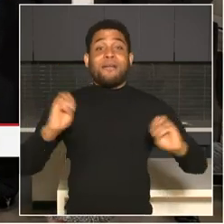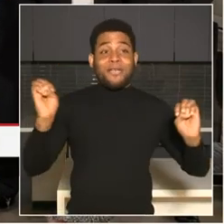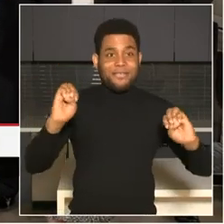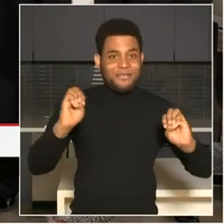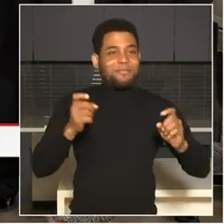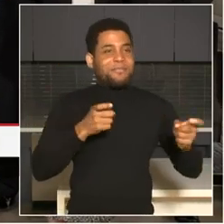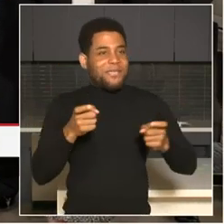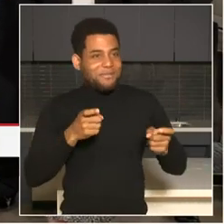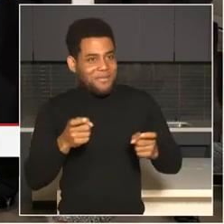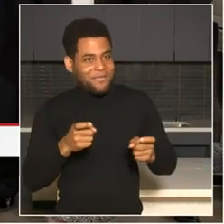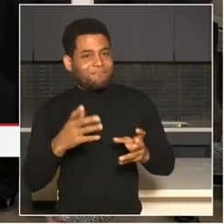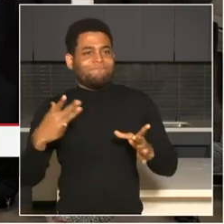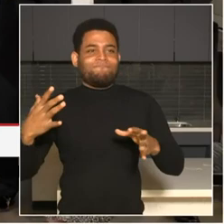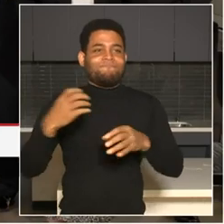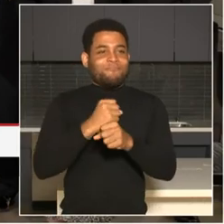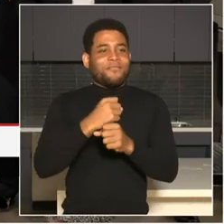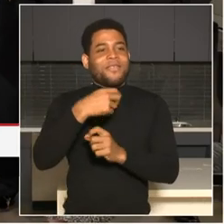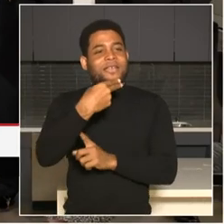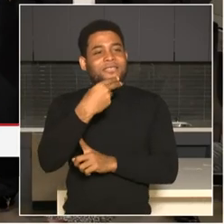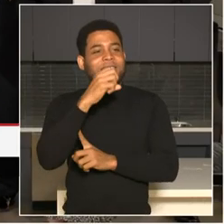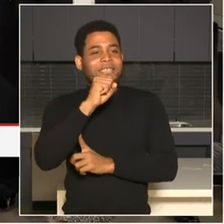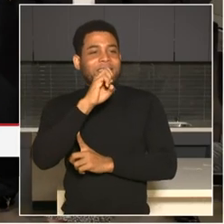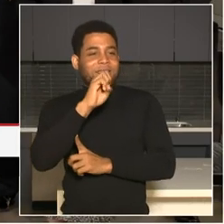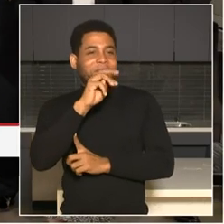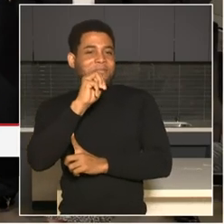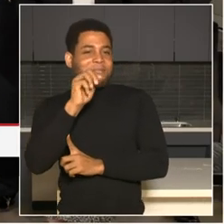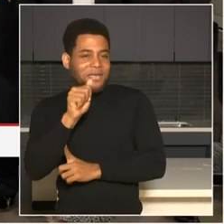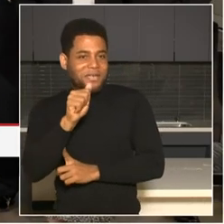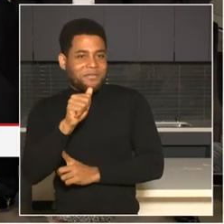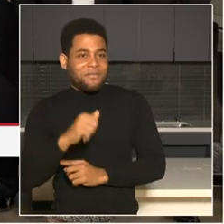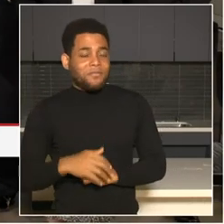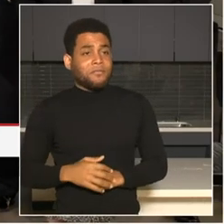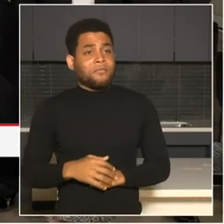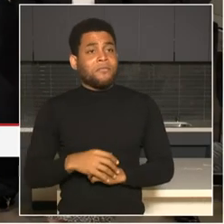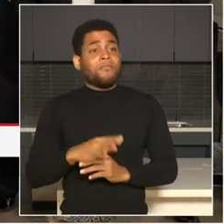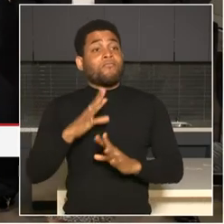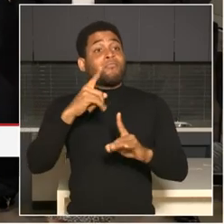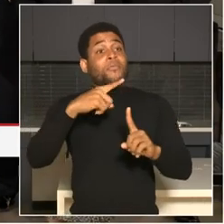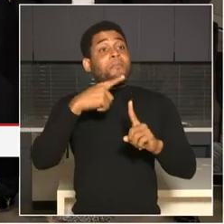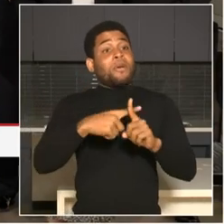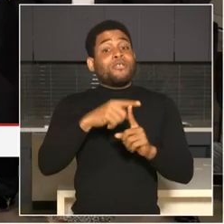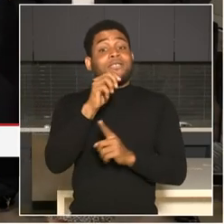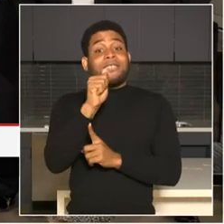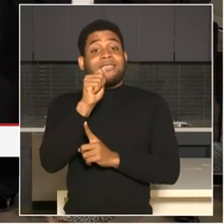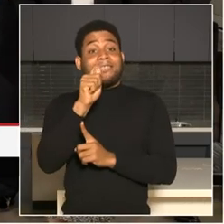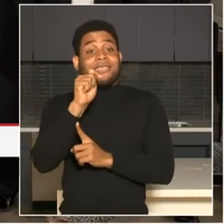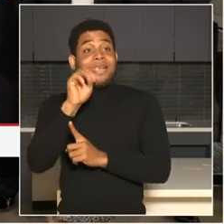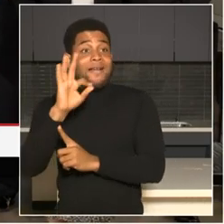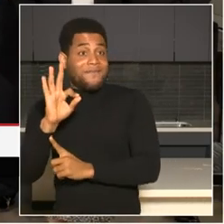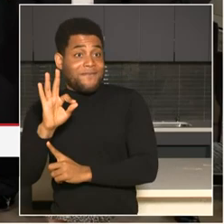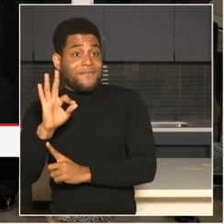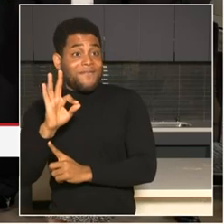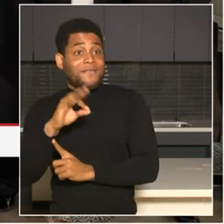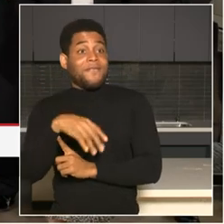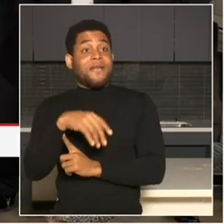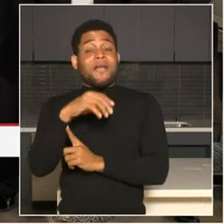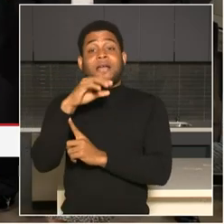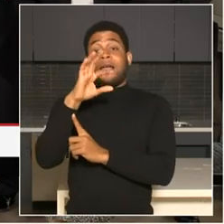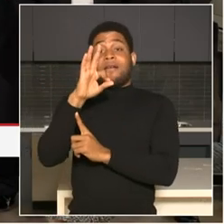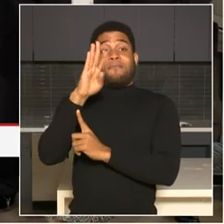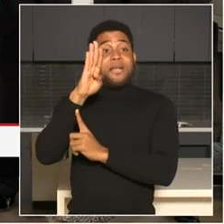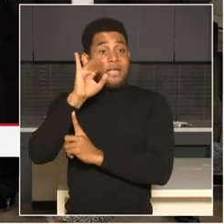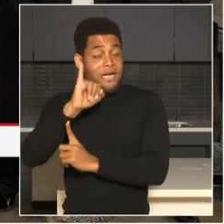federal partners at ATF, FBI, and the United States Marshal Service, who we work with on a daily basis.